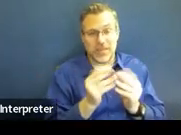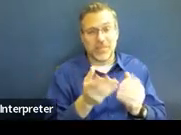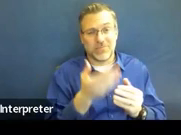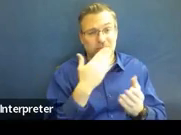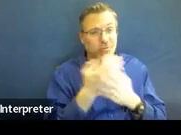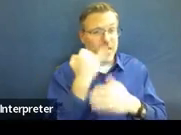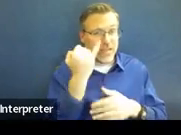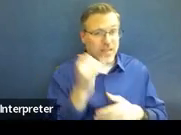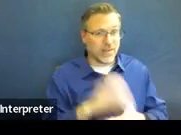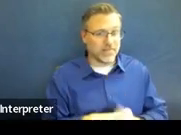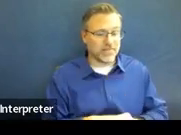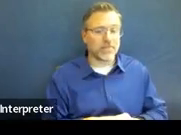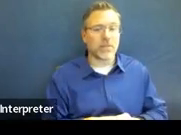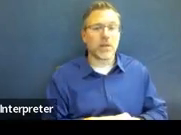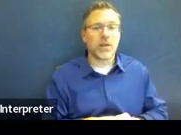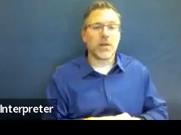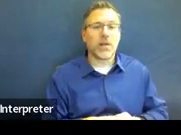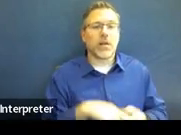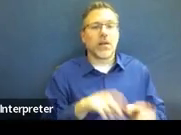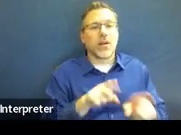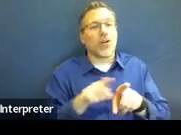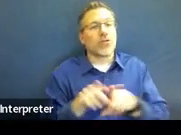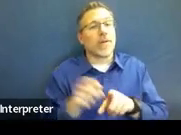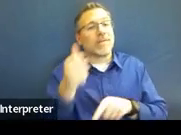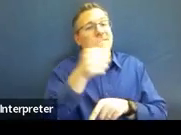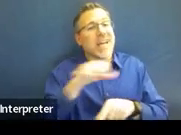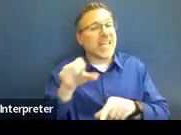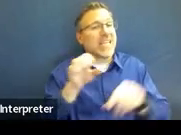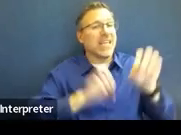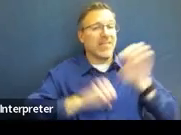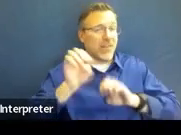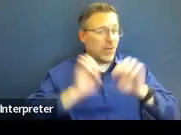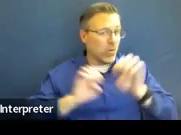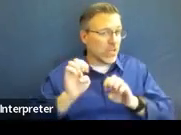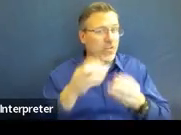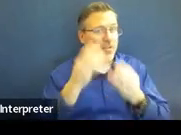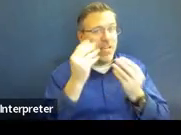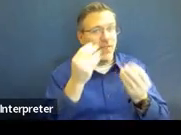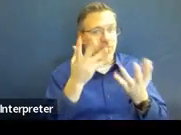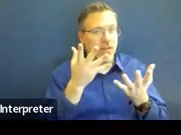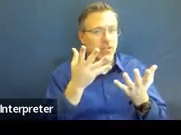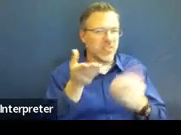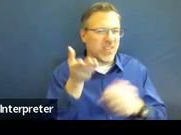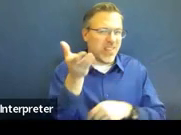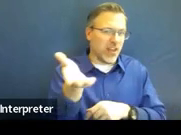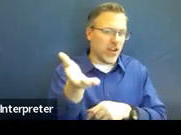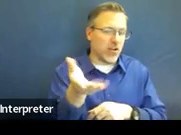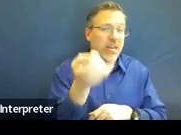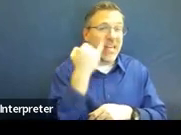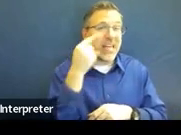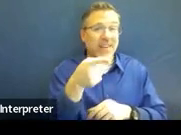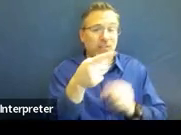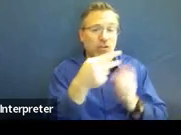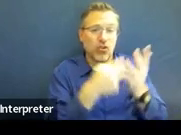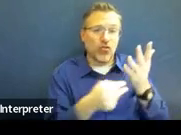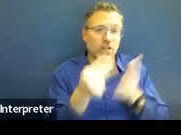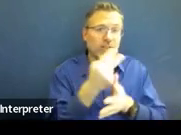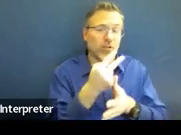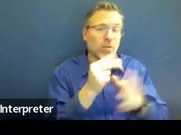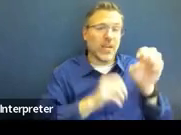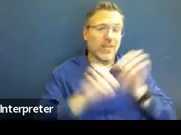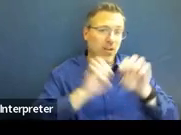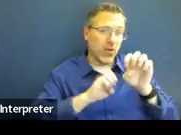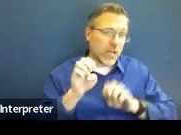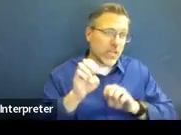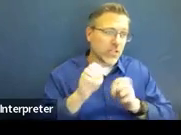that. So, is where any evaluation information would go, if you're reviewing evaluations as part of that